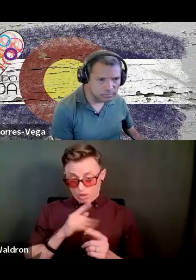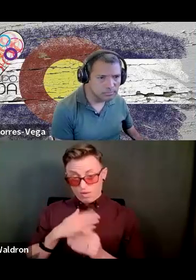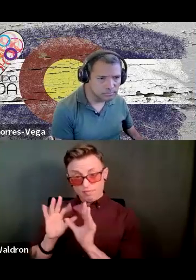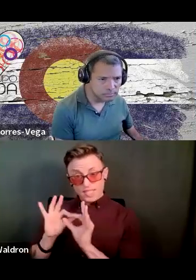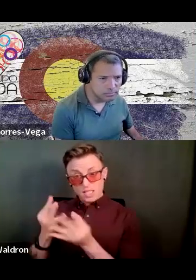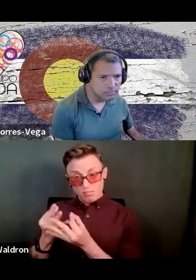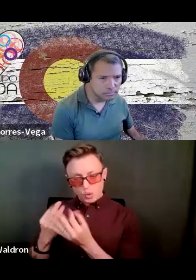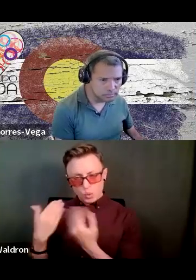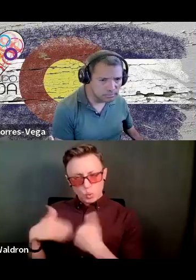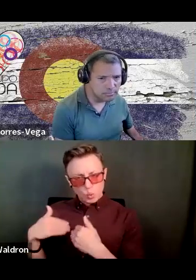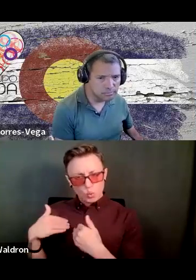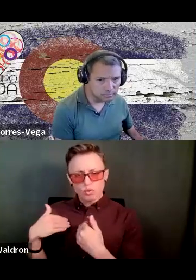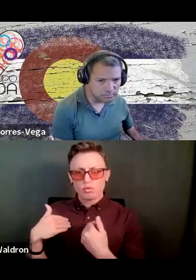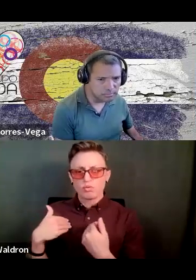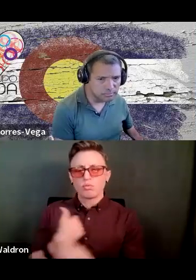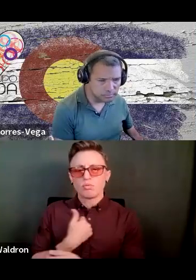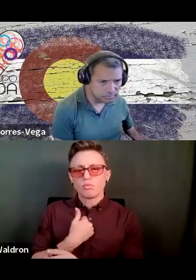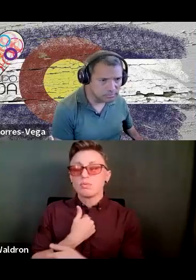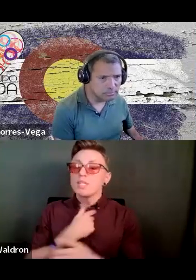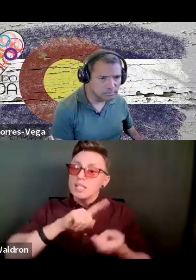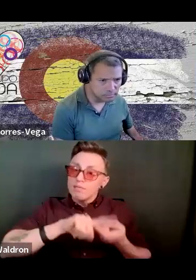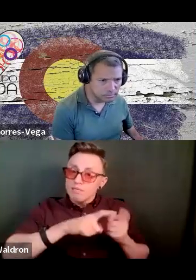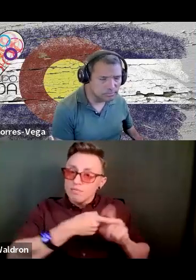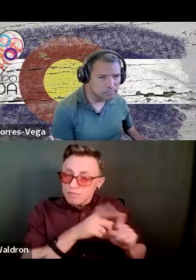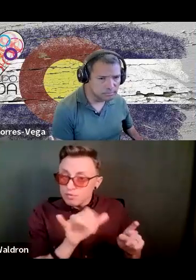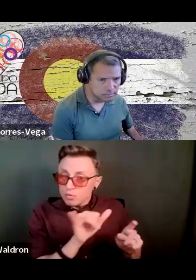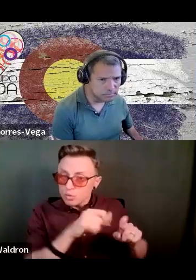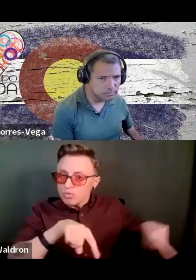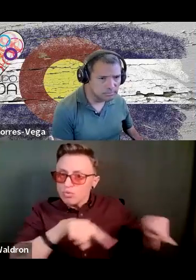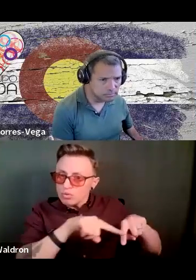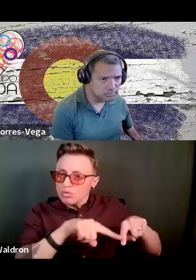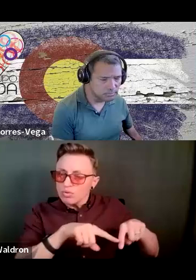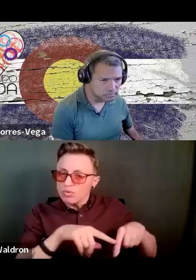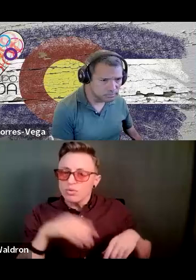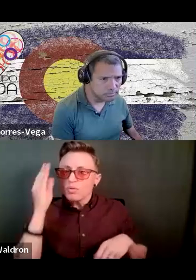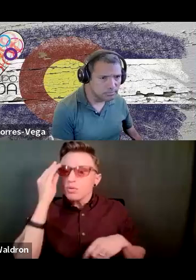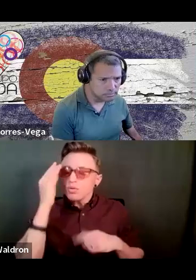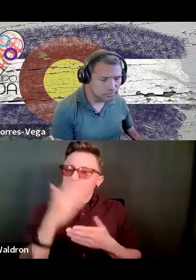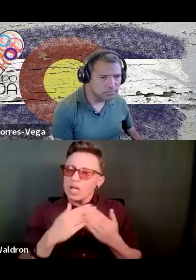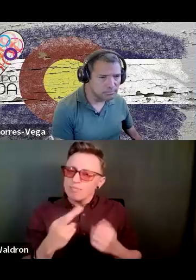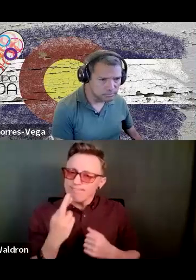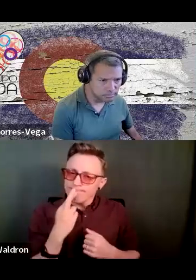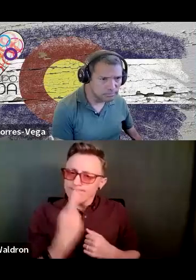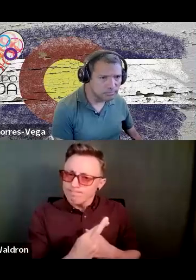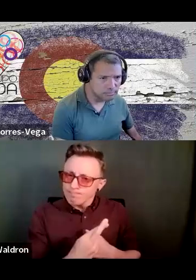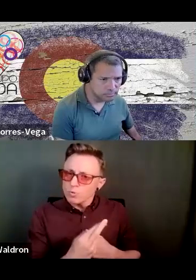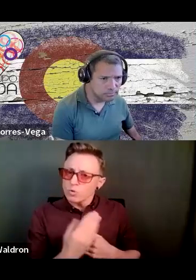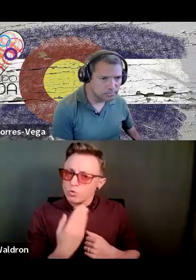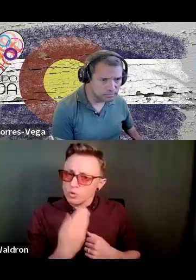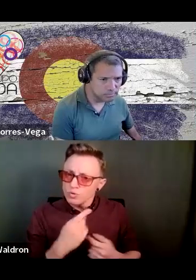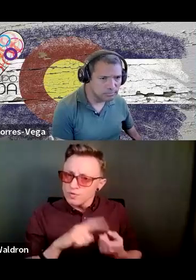And also my family, my friends, some of my friends, some good friends that they